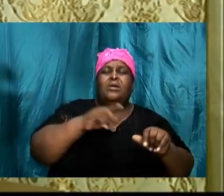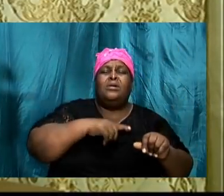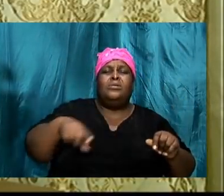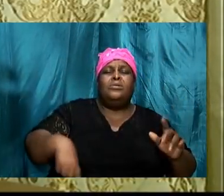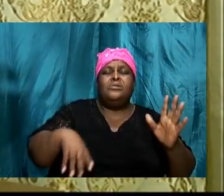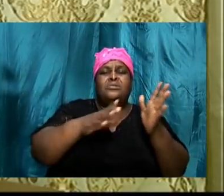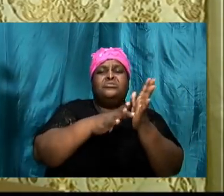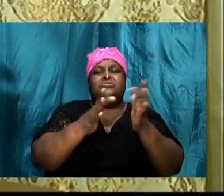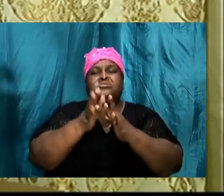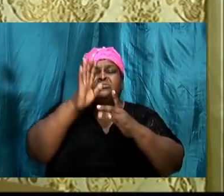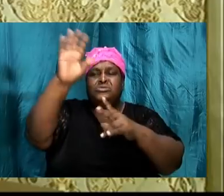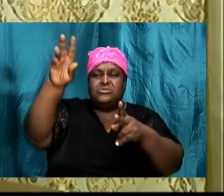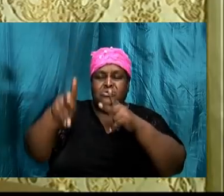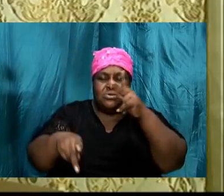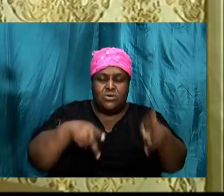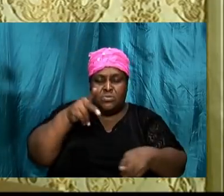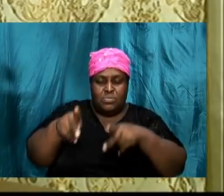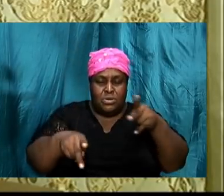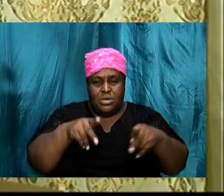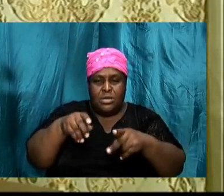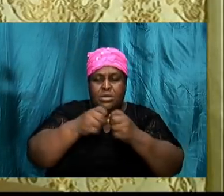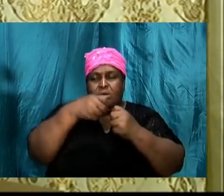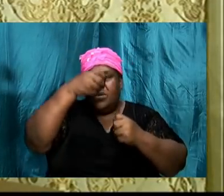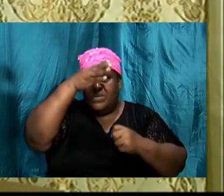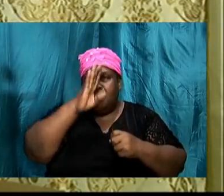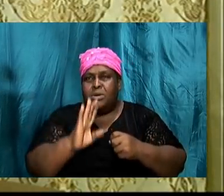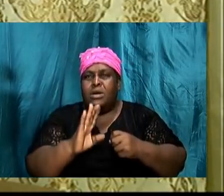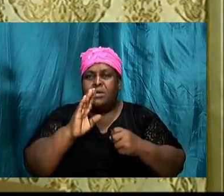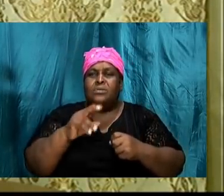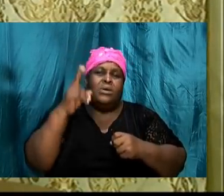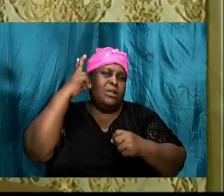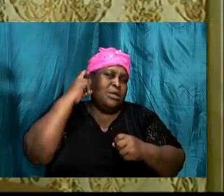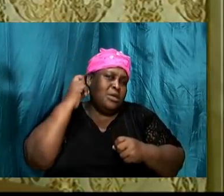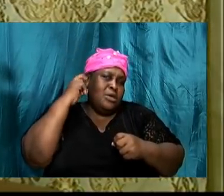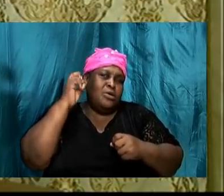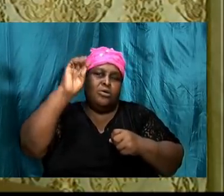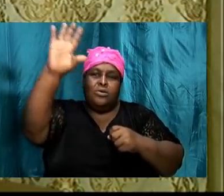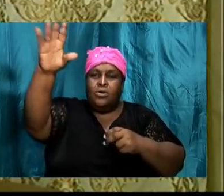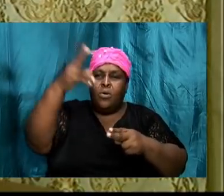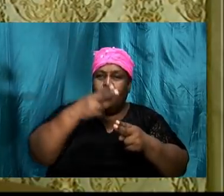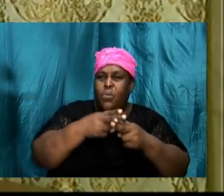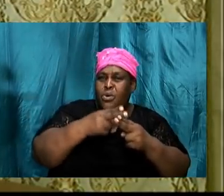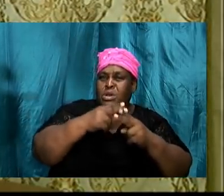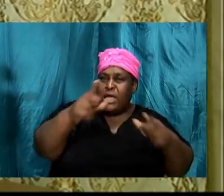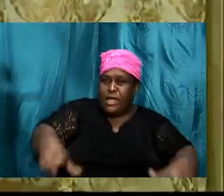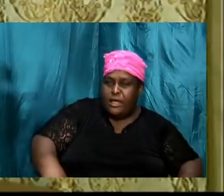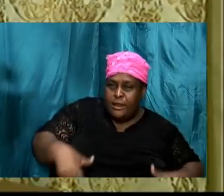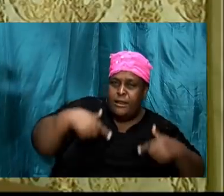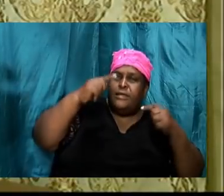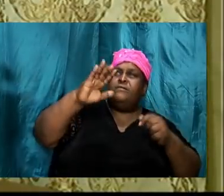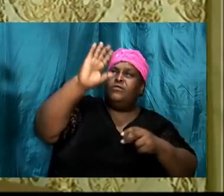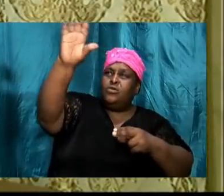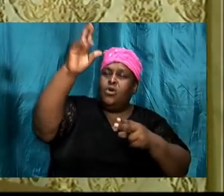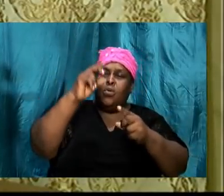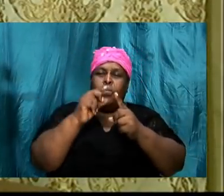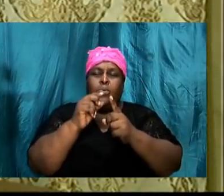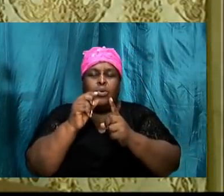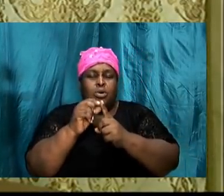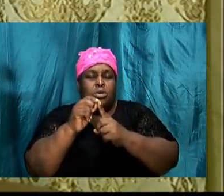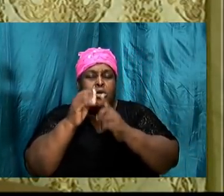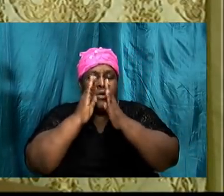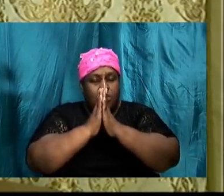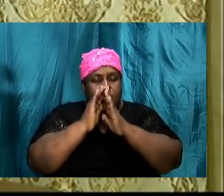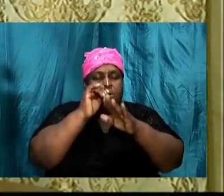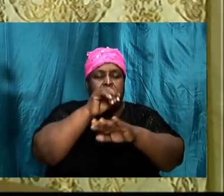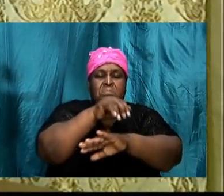Jesus, your people, great God, will hear your words, God, and apply it to their lives. We pray tonight, Lord